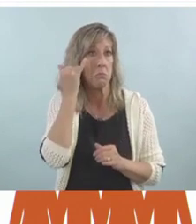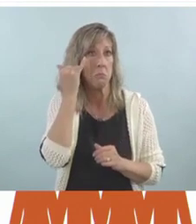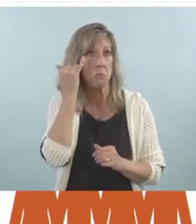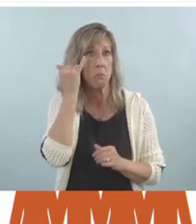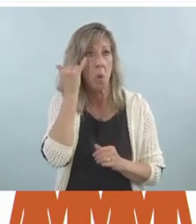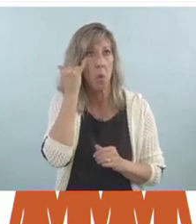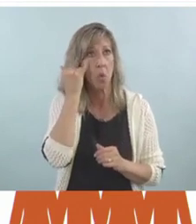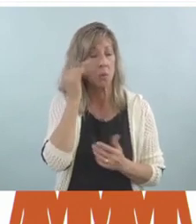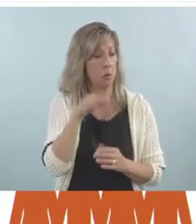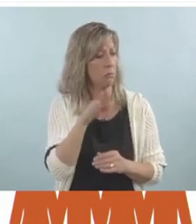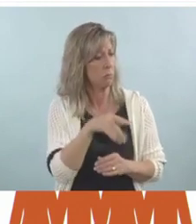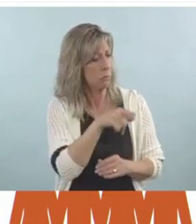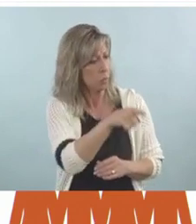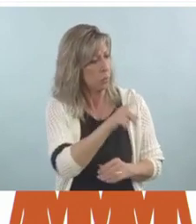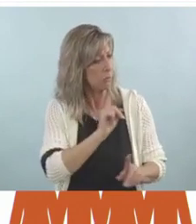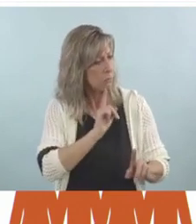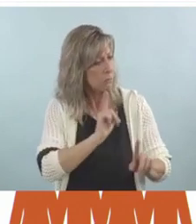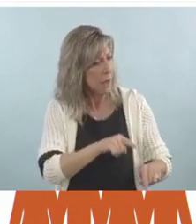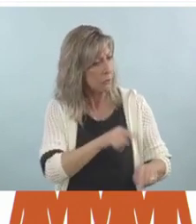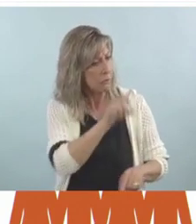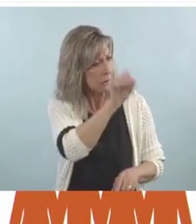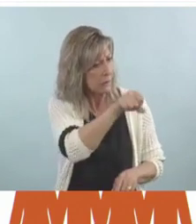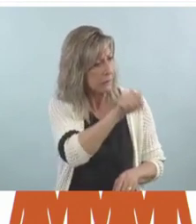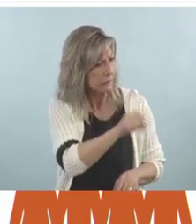to questions, wouldn't you want to change that?